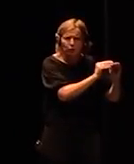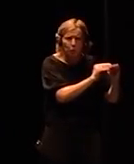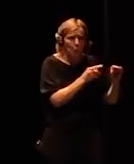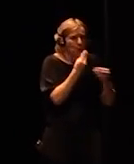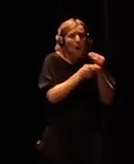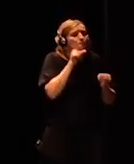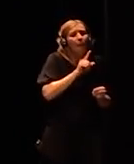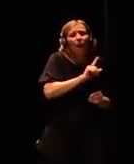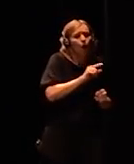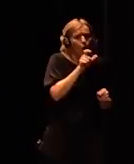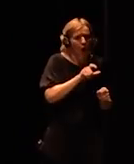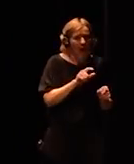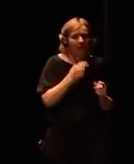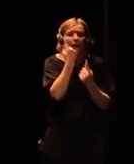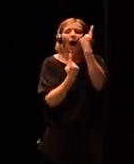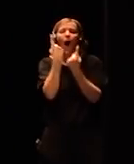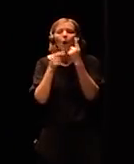the same kind of lame excuse